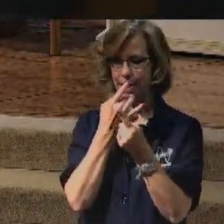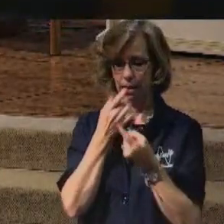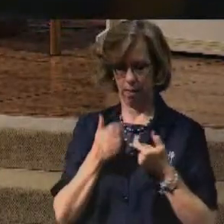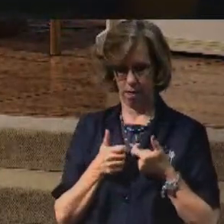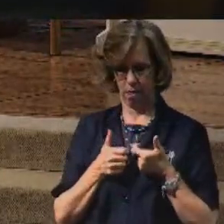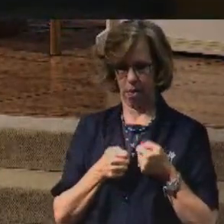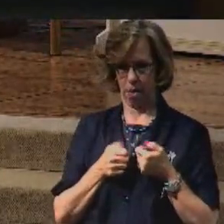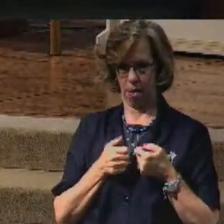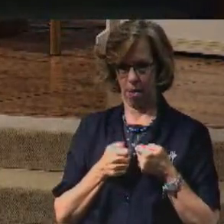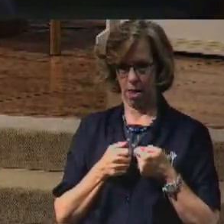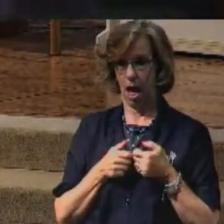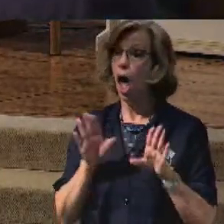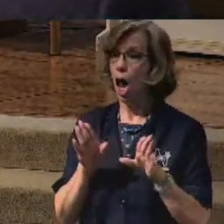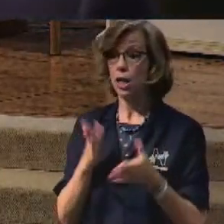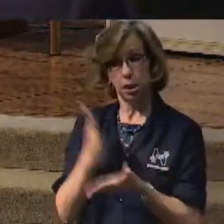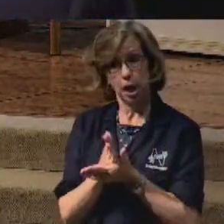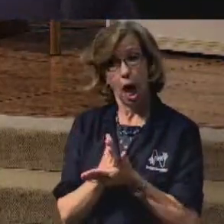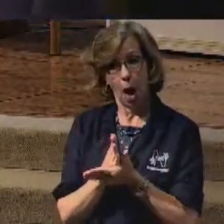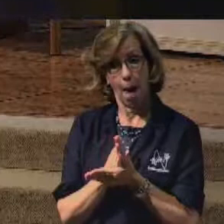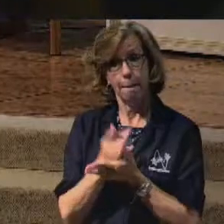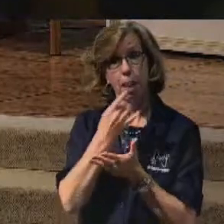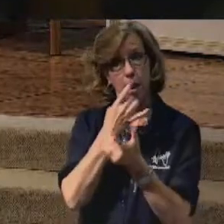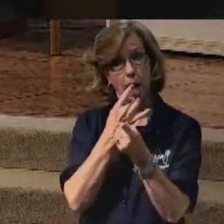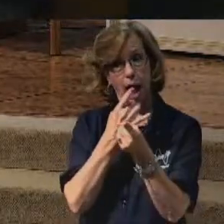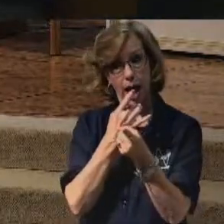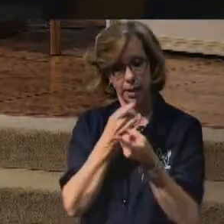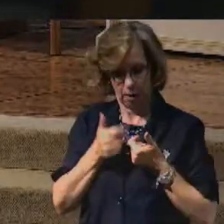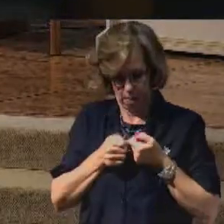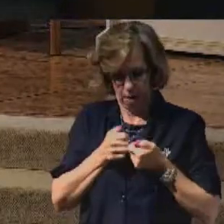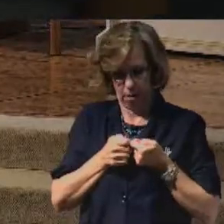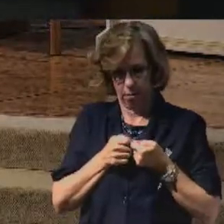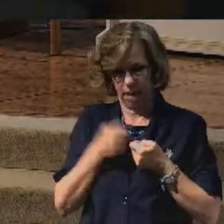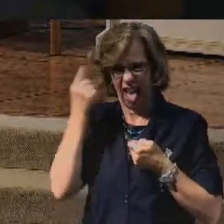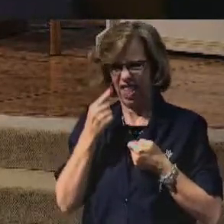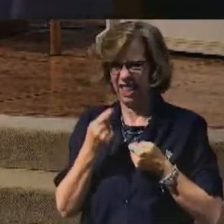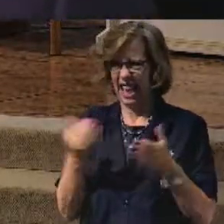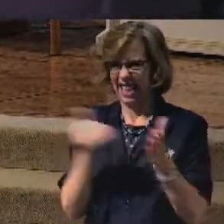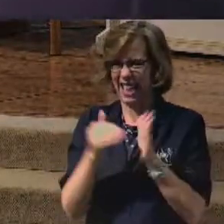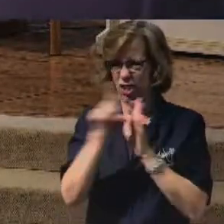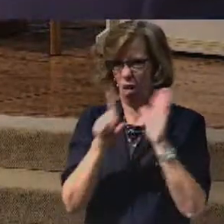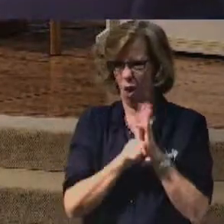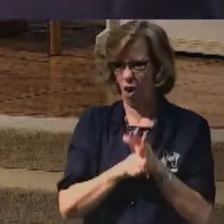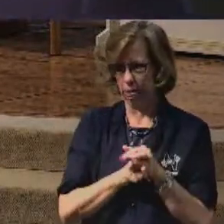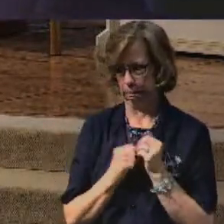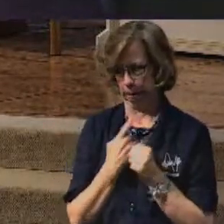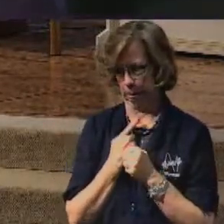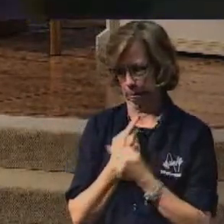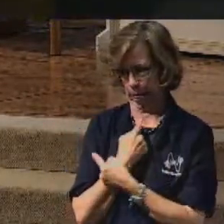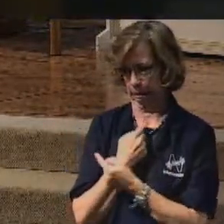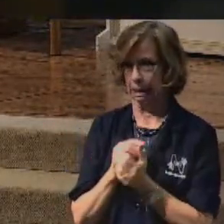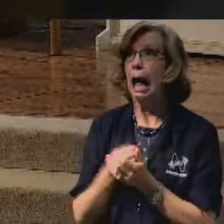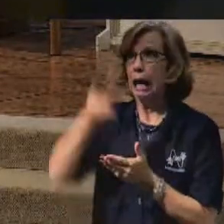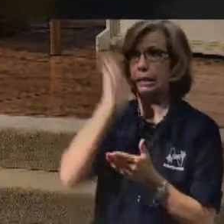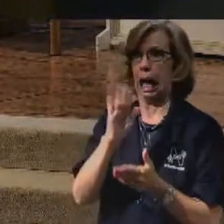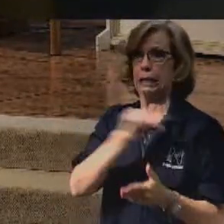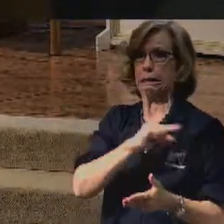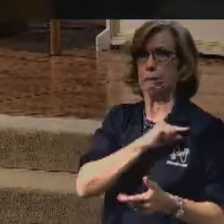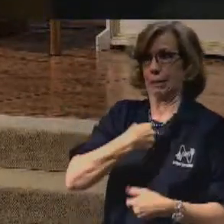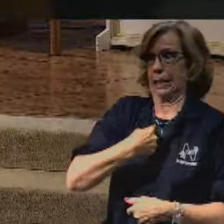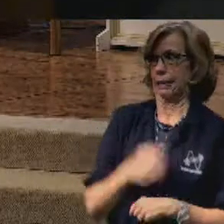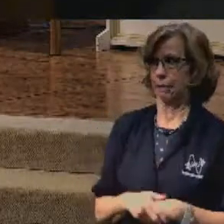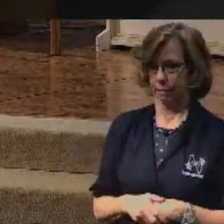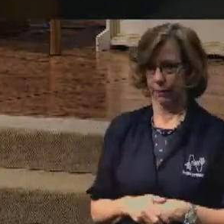Sitting at a stoplight texting you. Which, by the way, I think that's illegal too. I think it is. So, God's convicting me, folks.